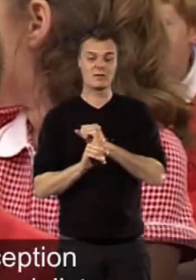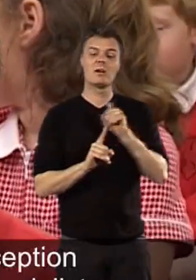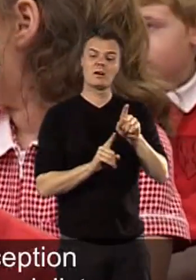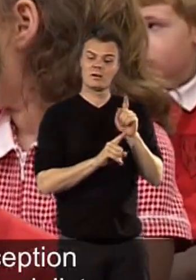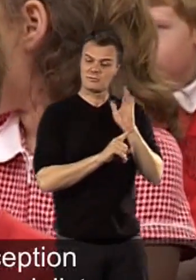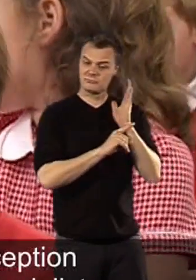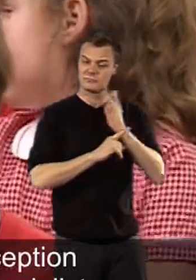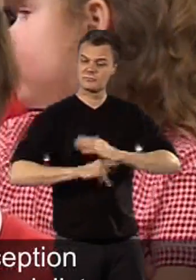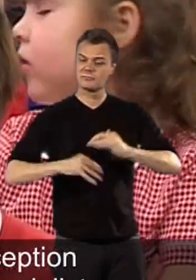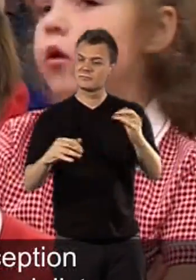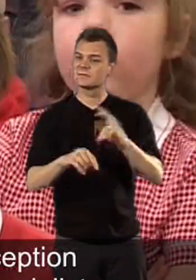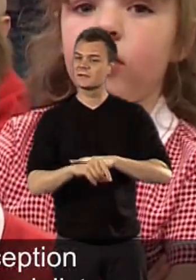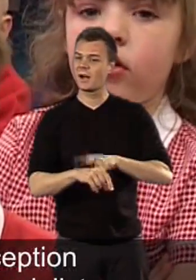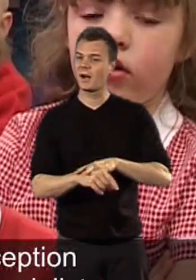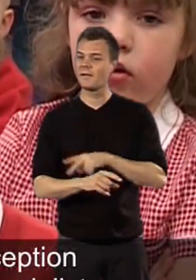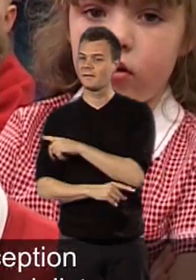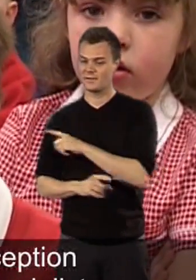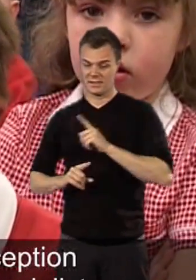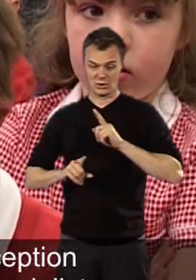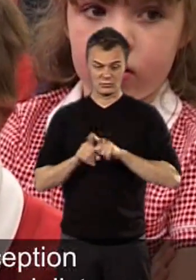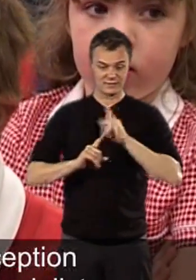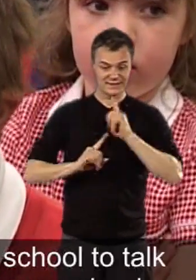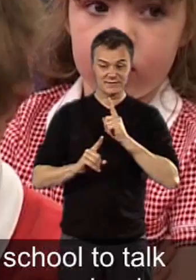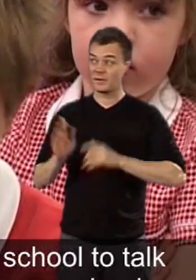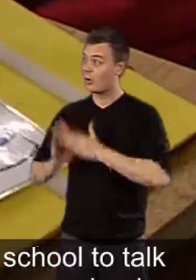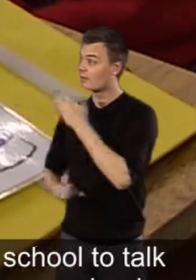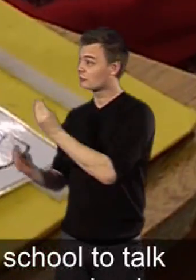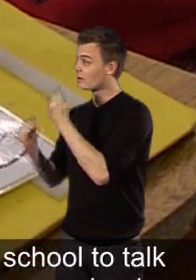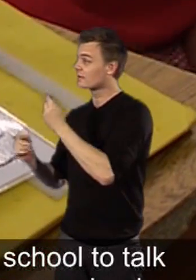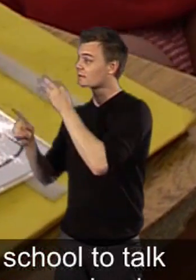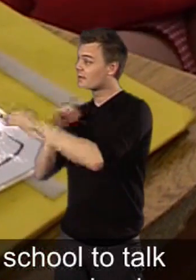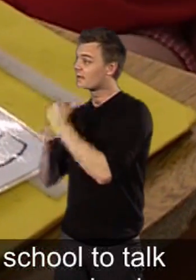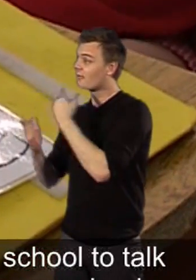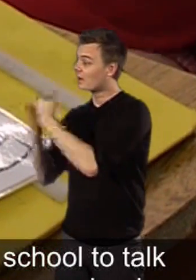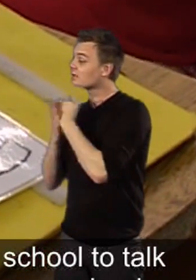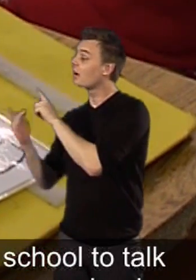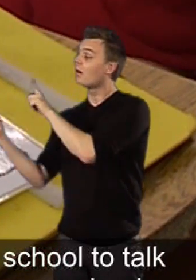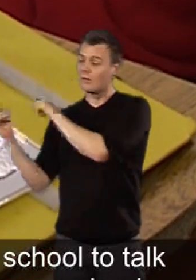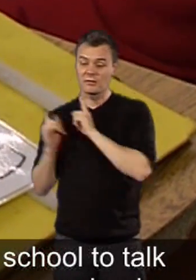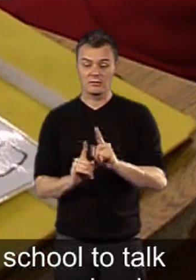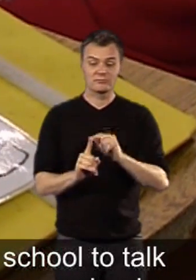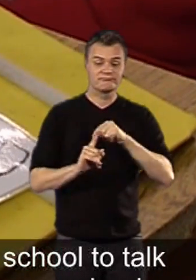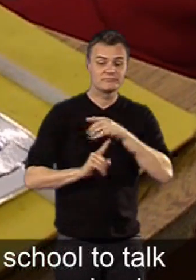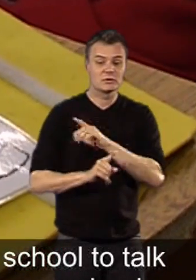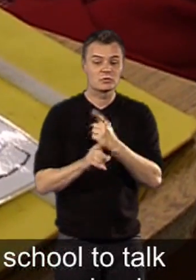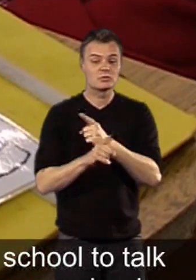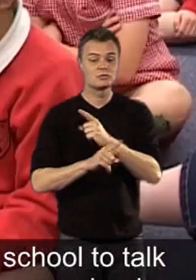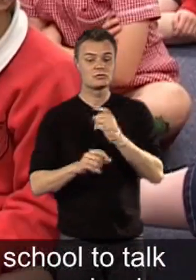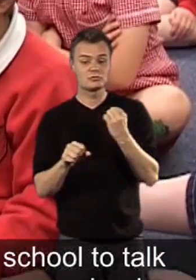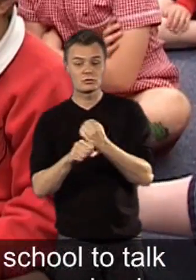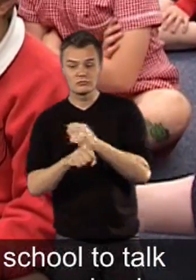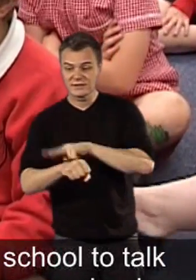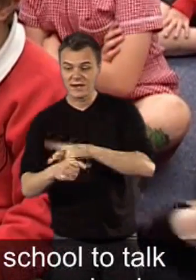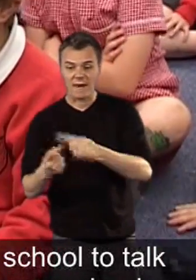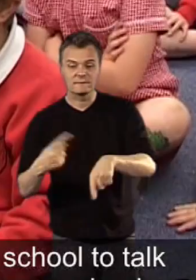Following this, Linda and Ben's reception teacher did some training with a specialist advisor and invited her back to the school to talk to Goosery staff